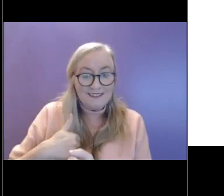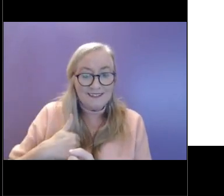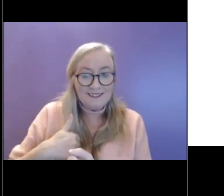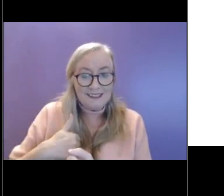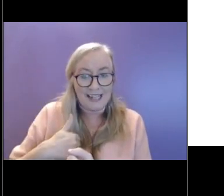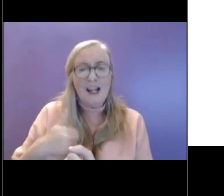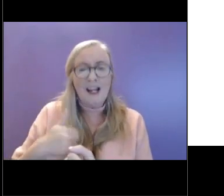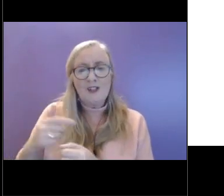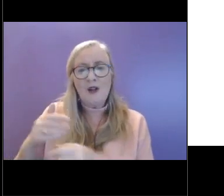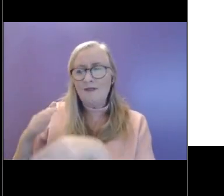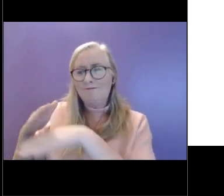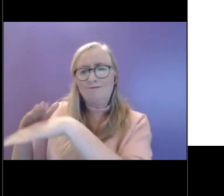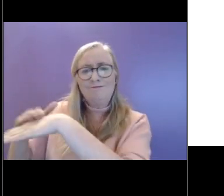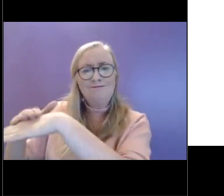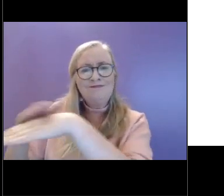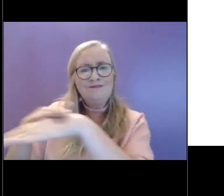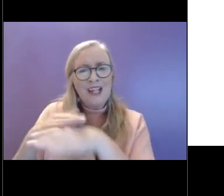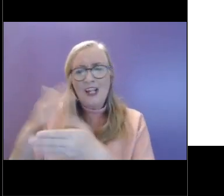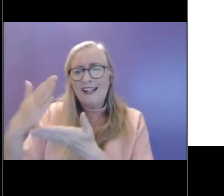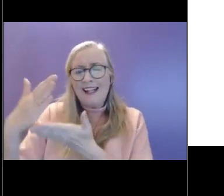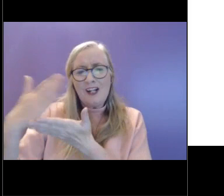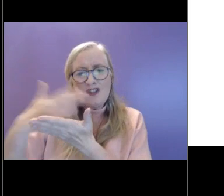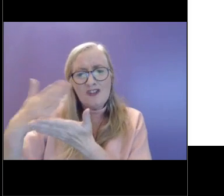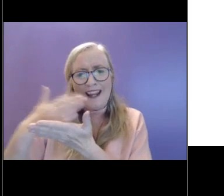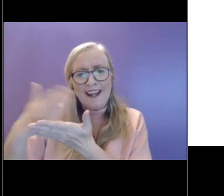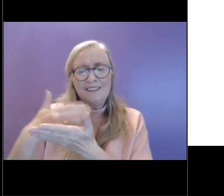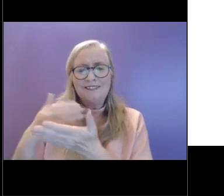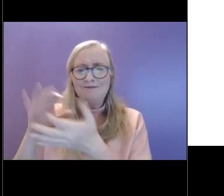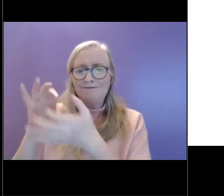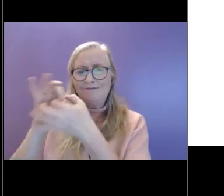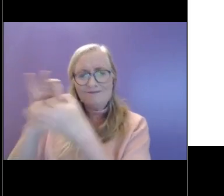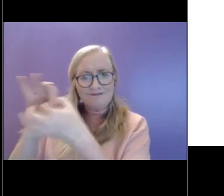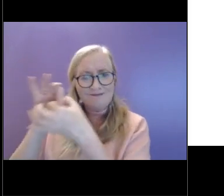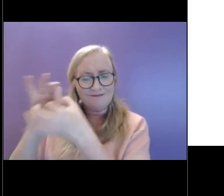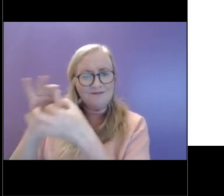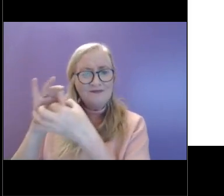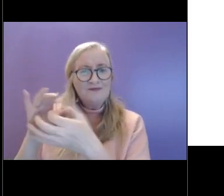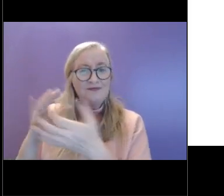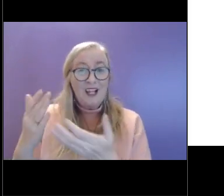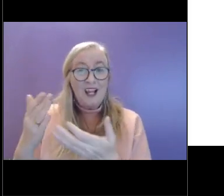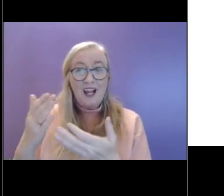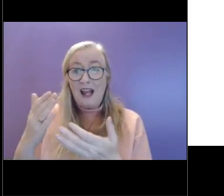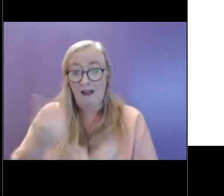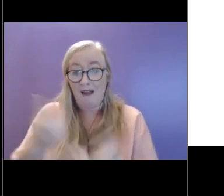to them for for sharing issues and perhaps looking for some solutions as well or just to be heard.